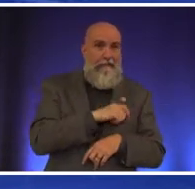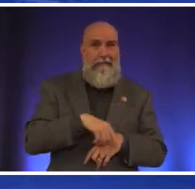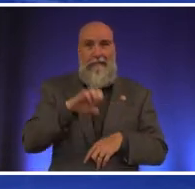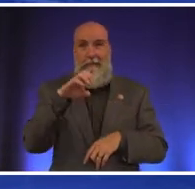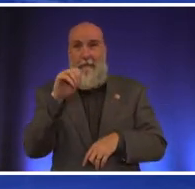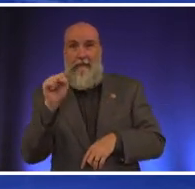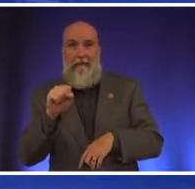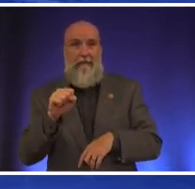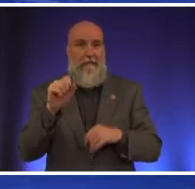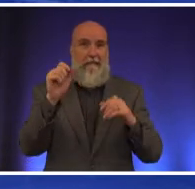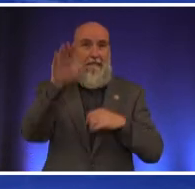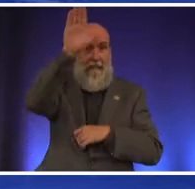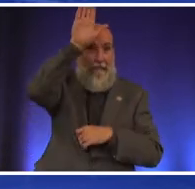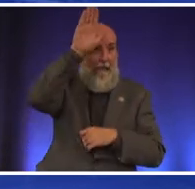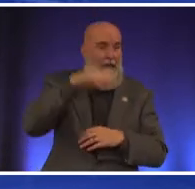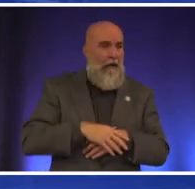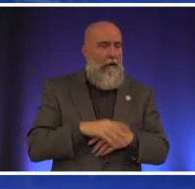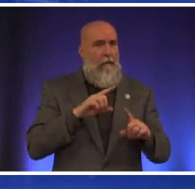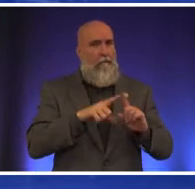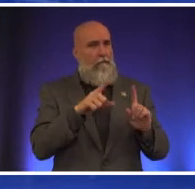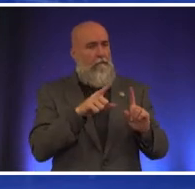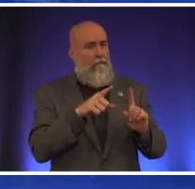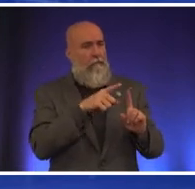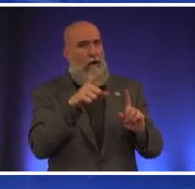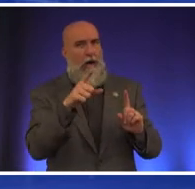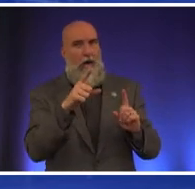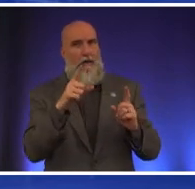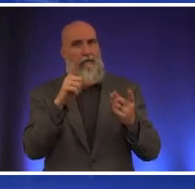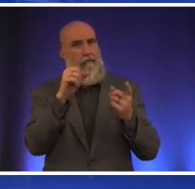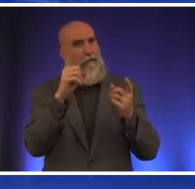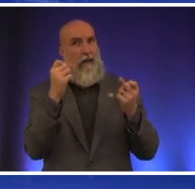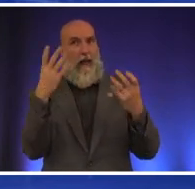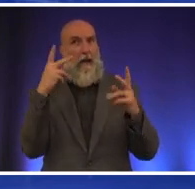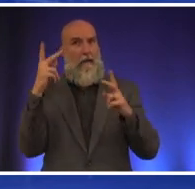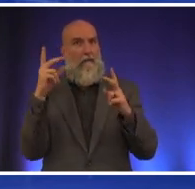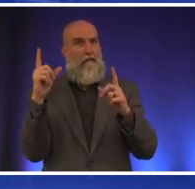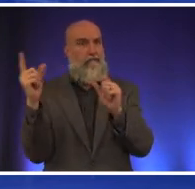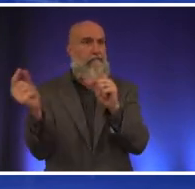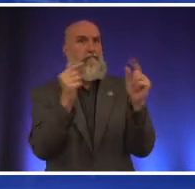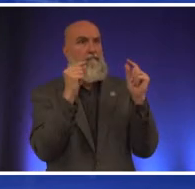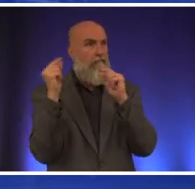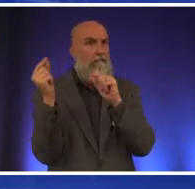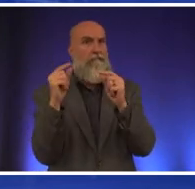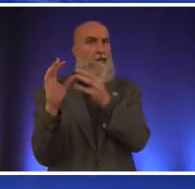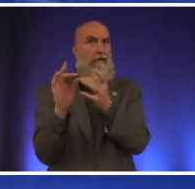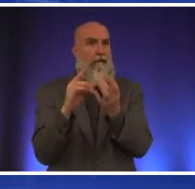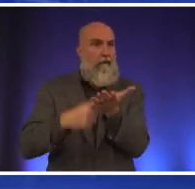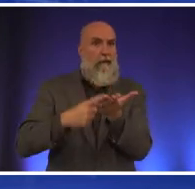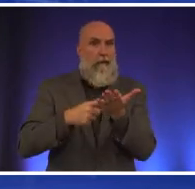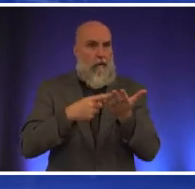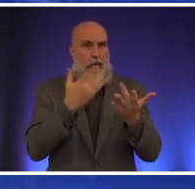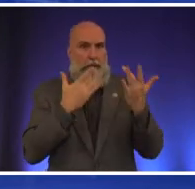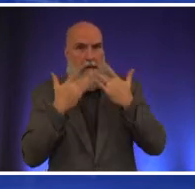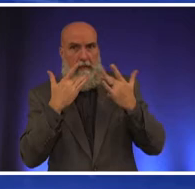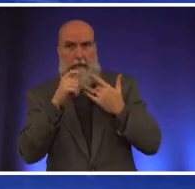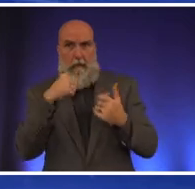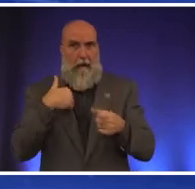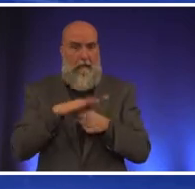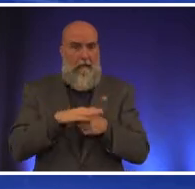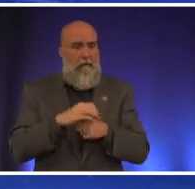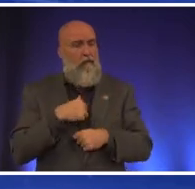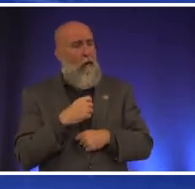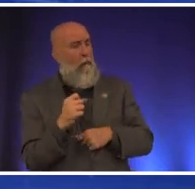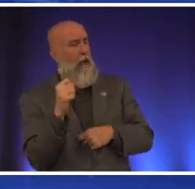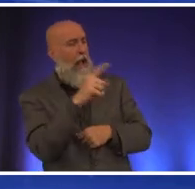much has been said about the shortages that we have in austin and the need to get more people so the question is twofold if